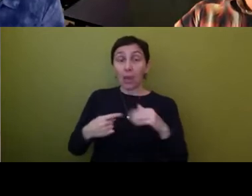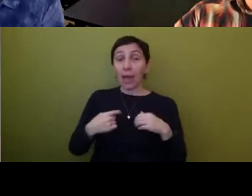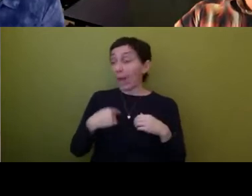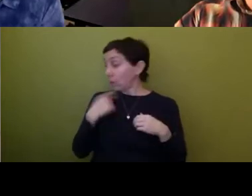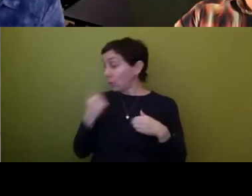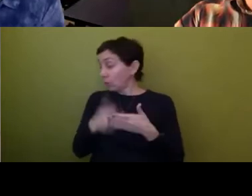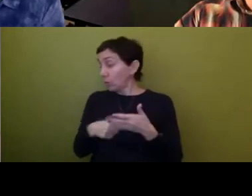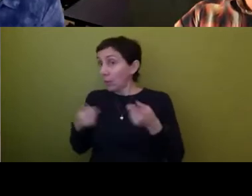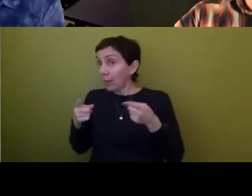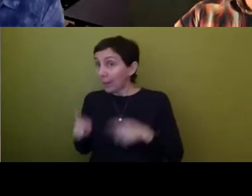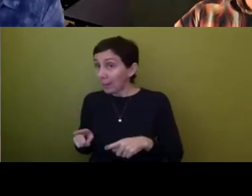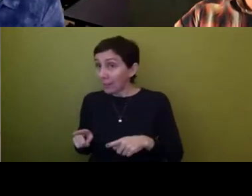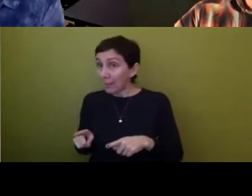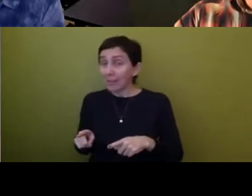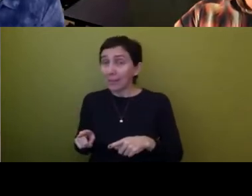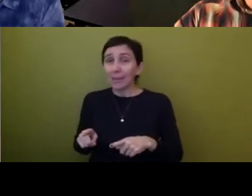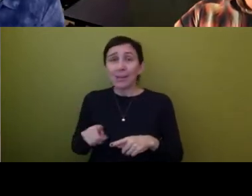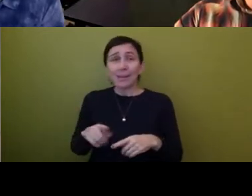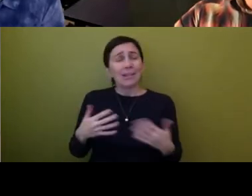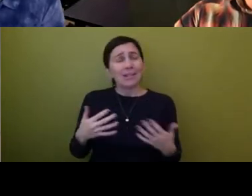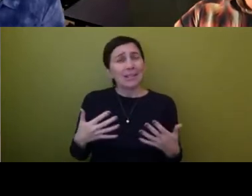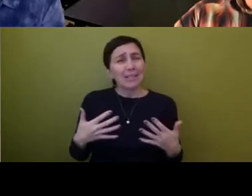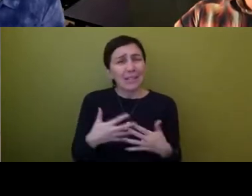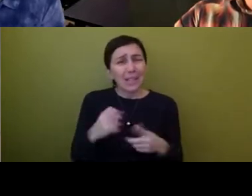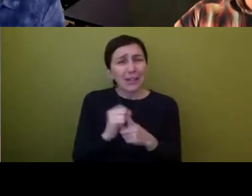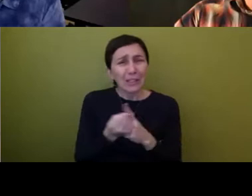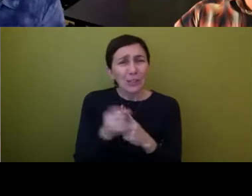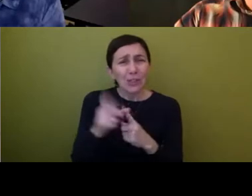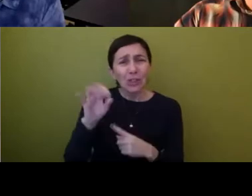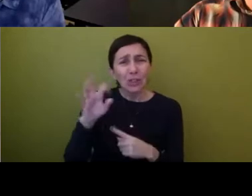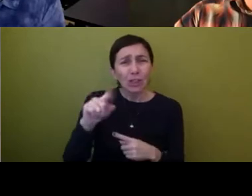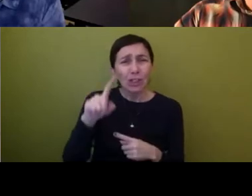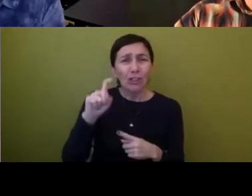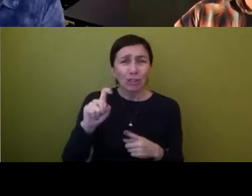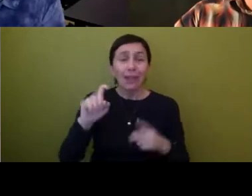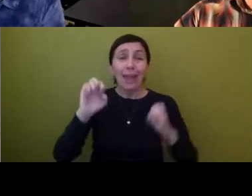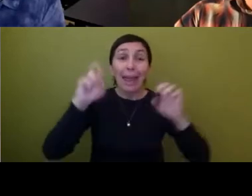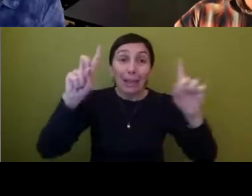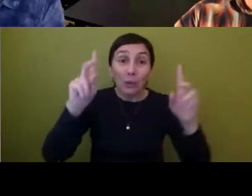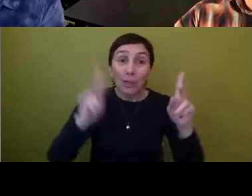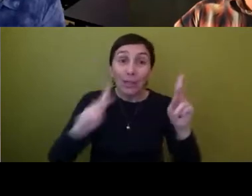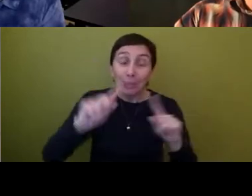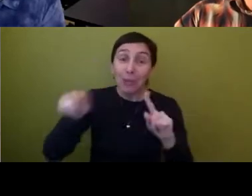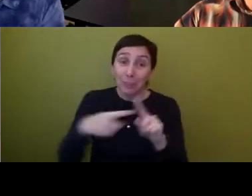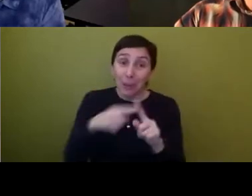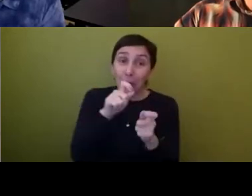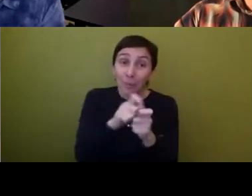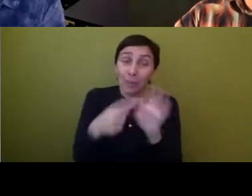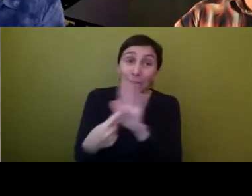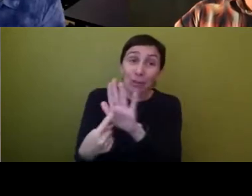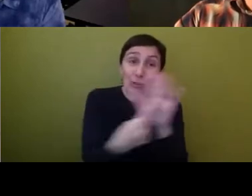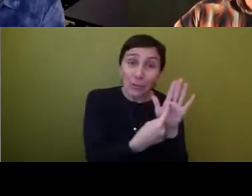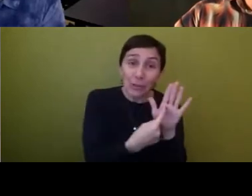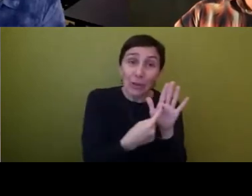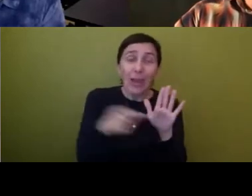it was, it's so scary situation to have docents who are supposed to be the educators of that particular exhibition and they're playing